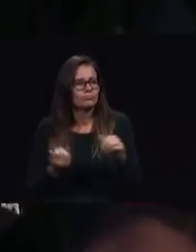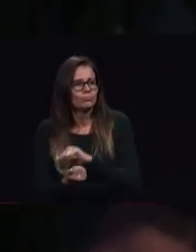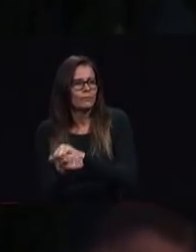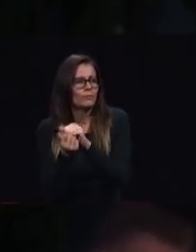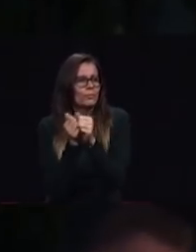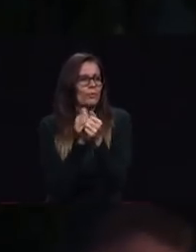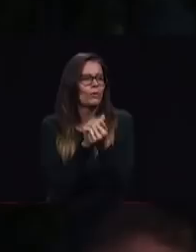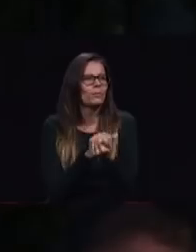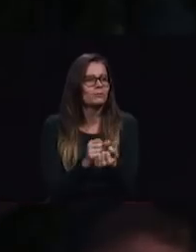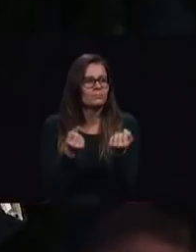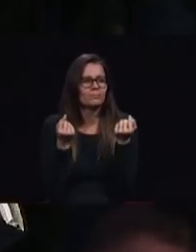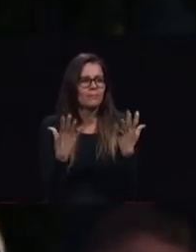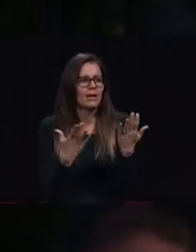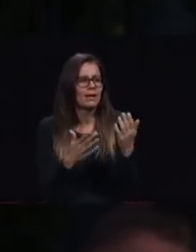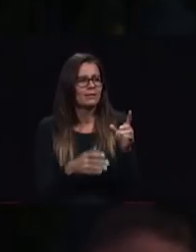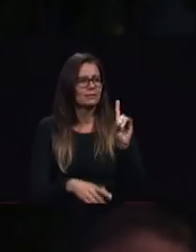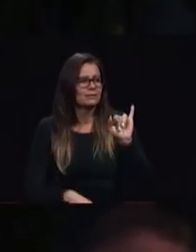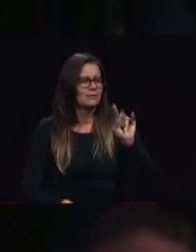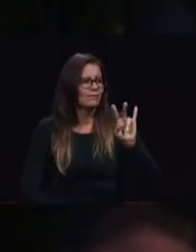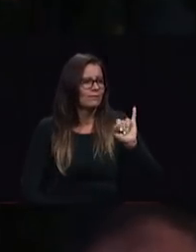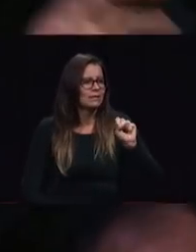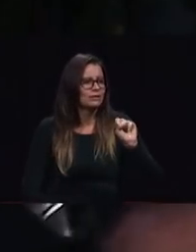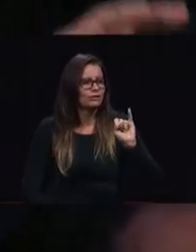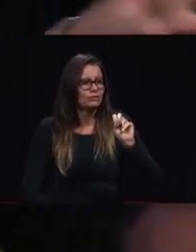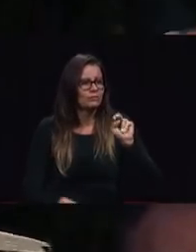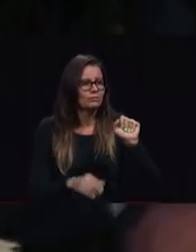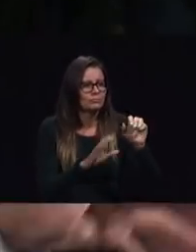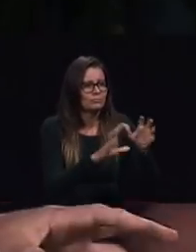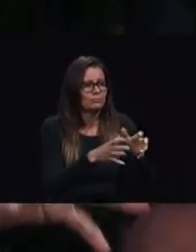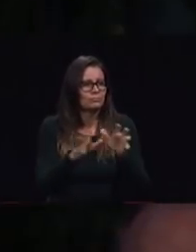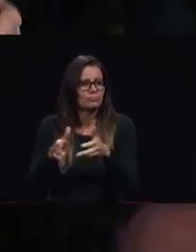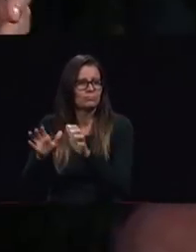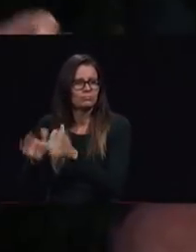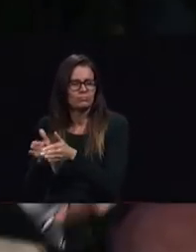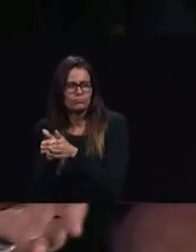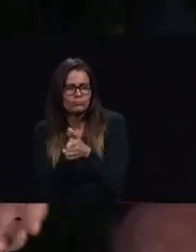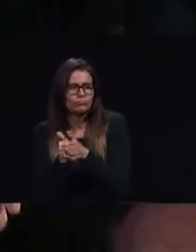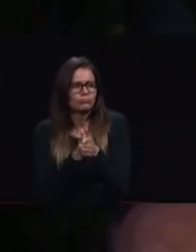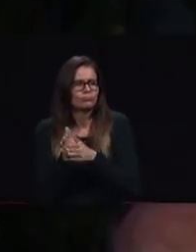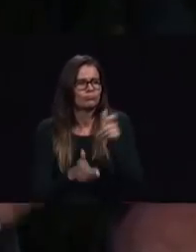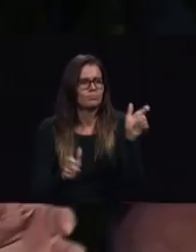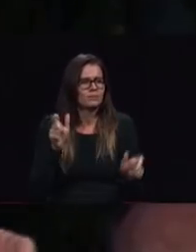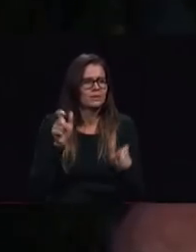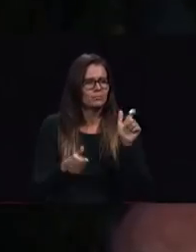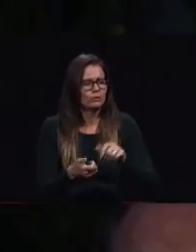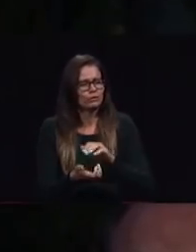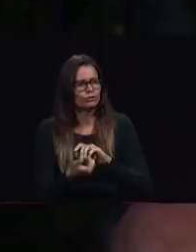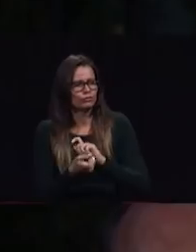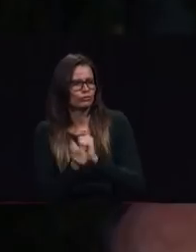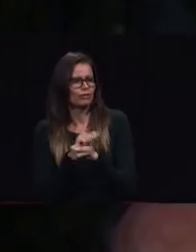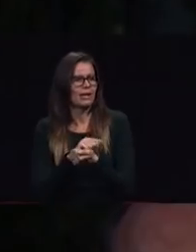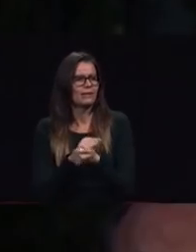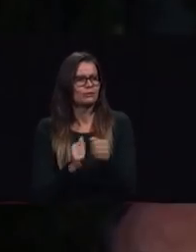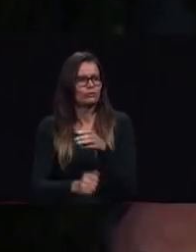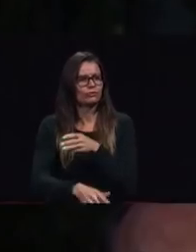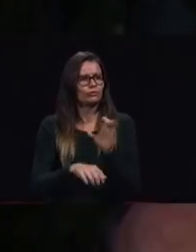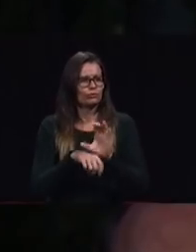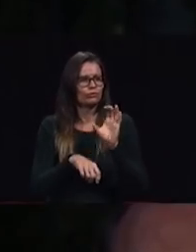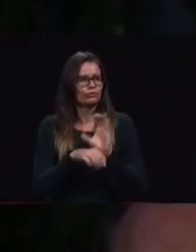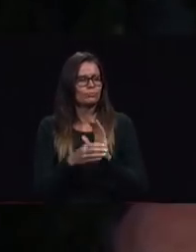a very motivating vision that has transformed churches into powerful soul winning agencies